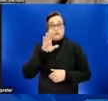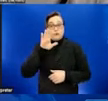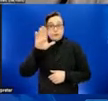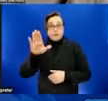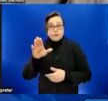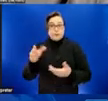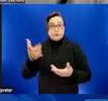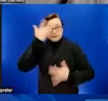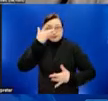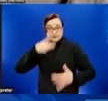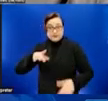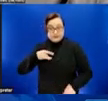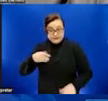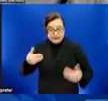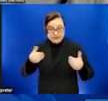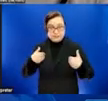Next slide.